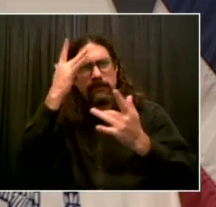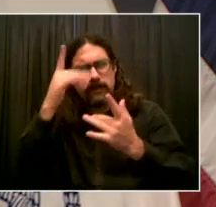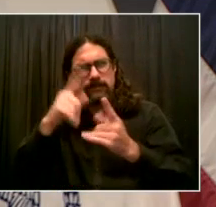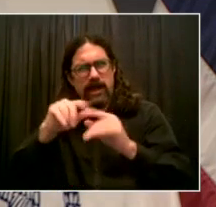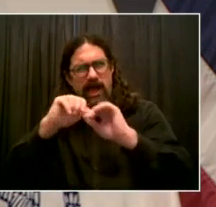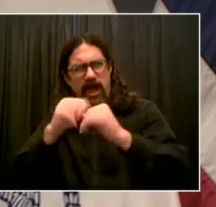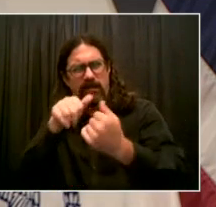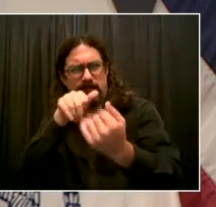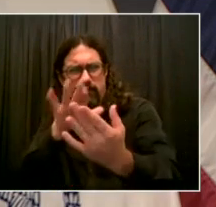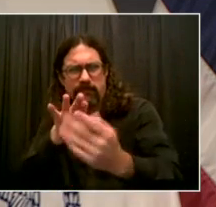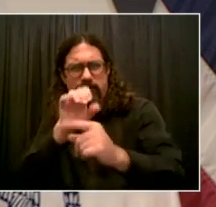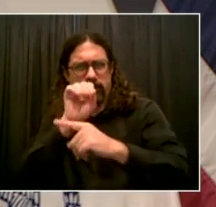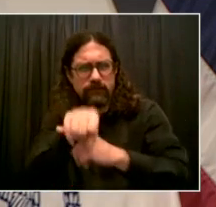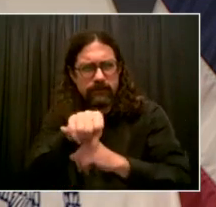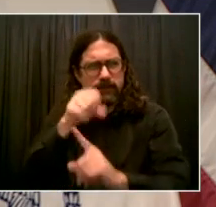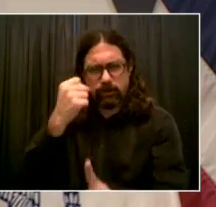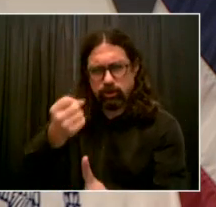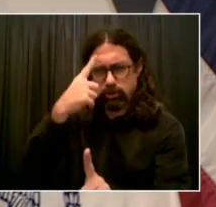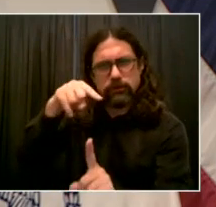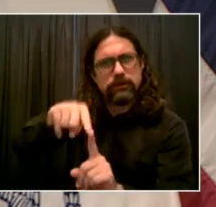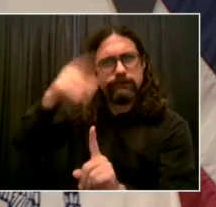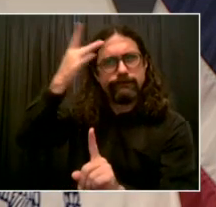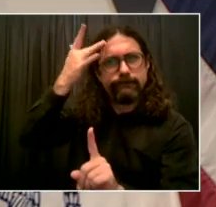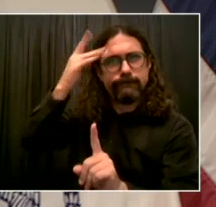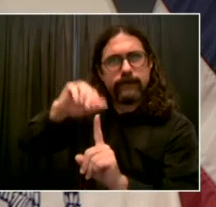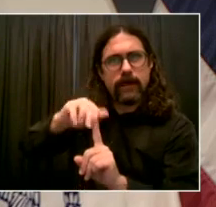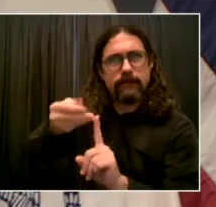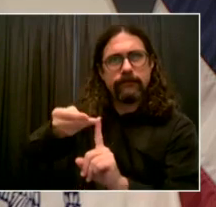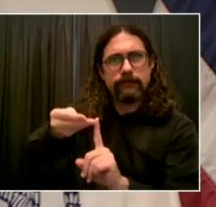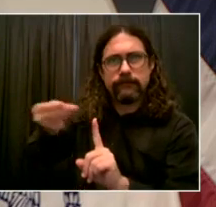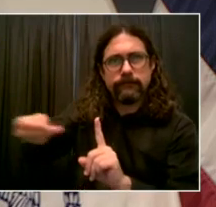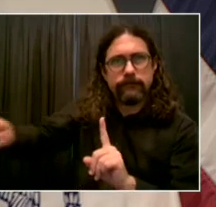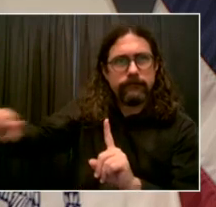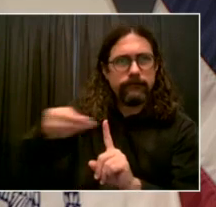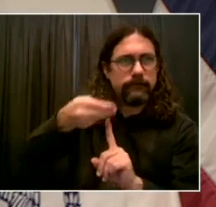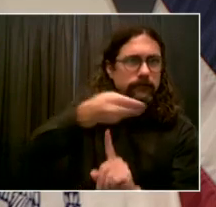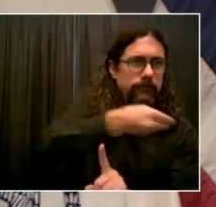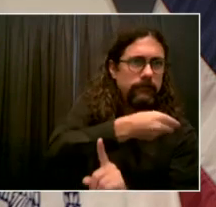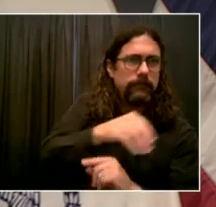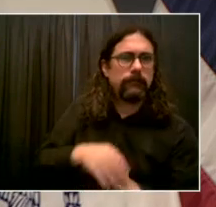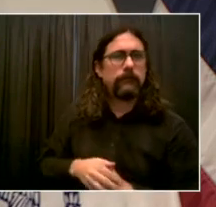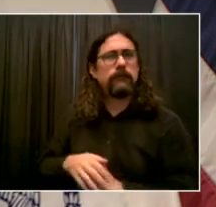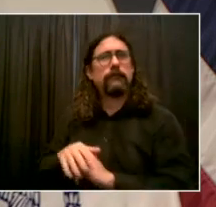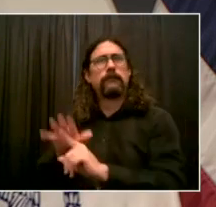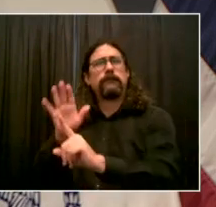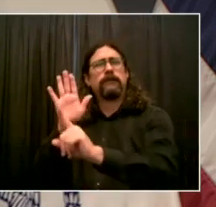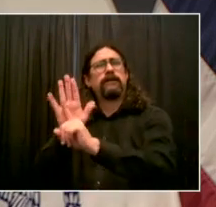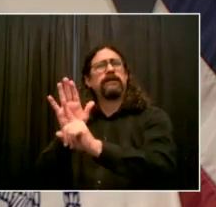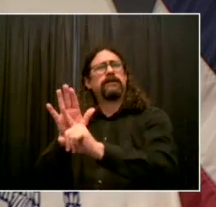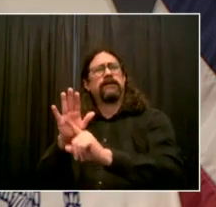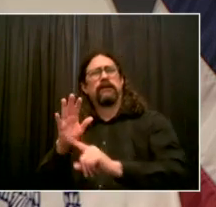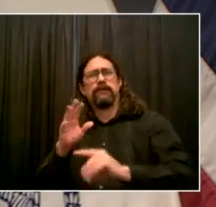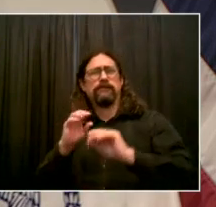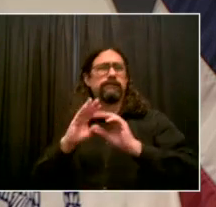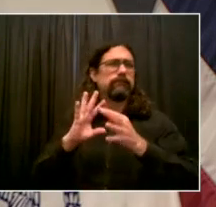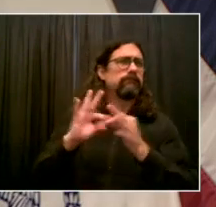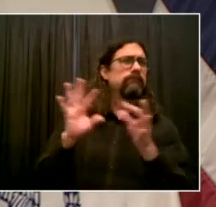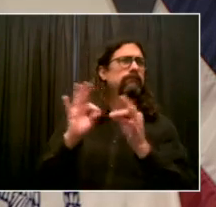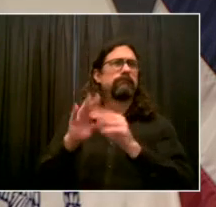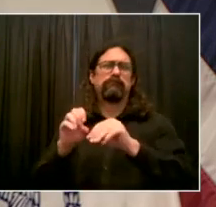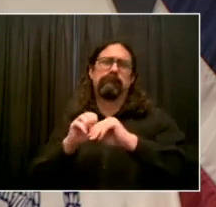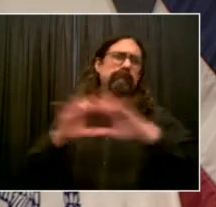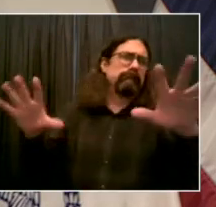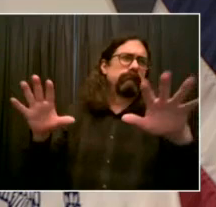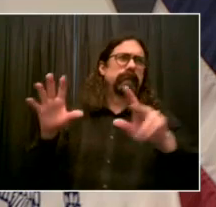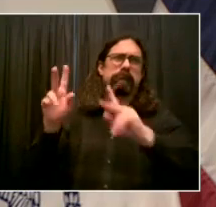often and learn from her and now she will be leading the way by leading the Pandemic Response Institute. My pleasure to introduce Dr. Wafa